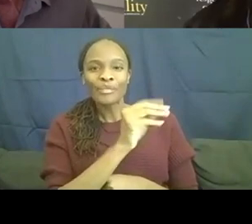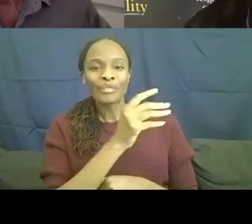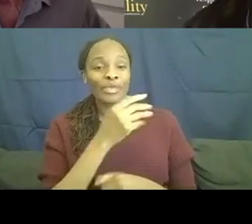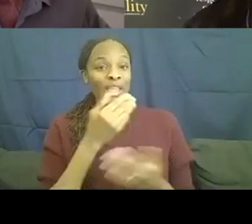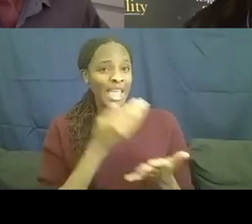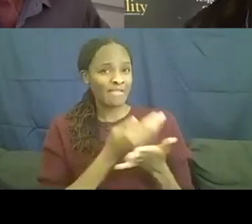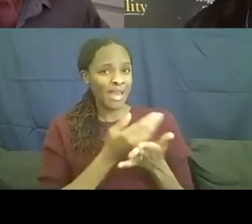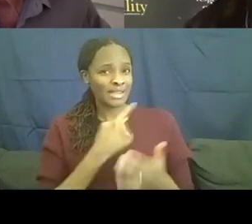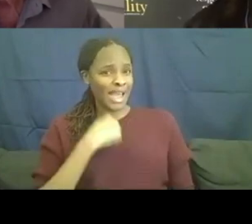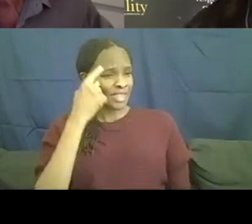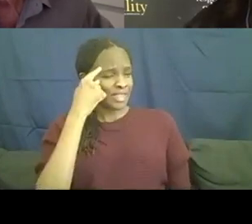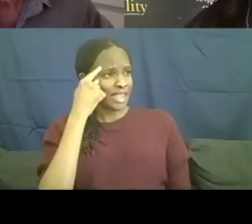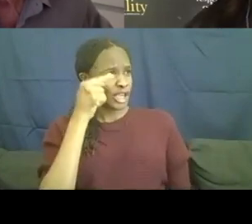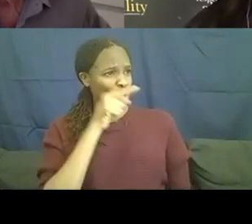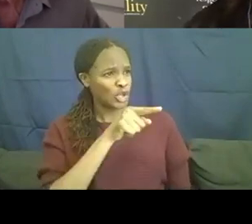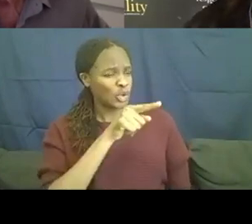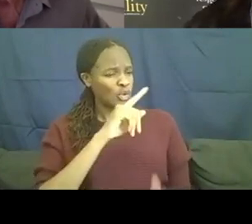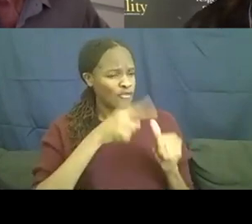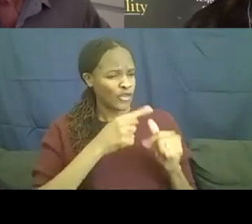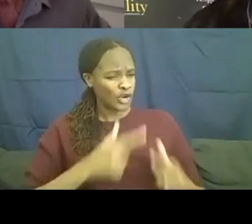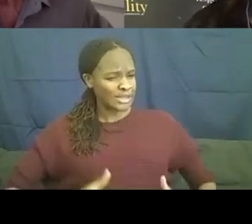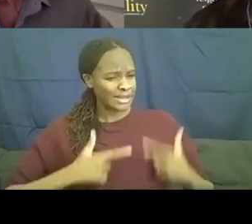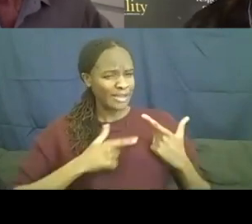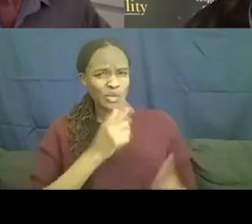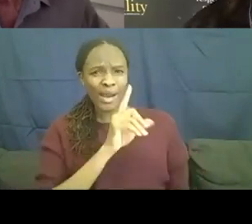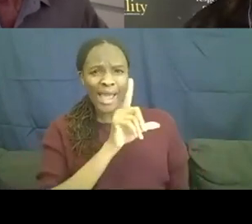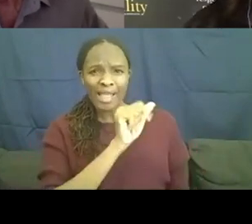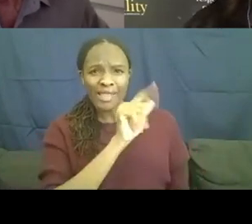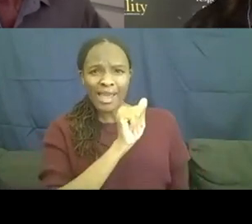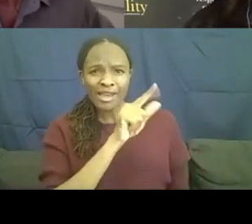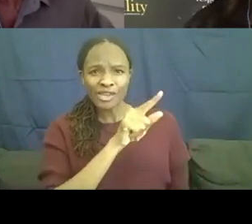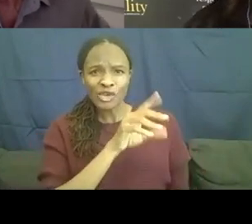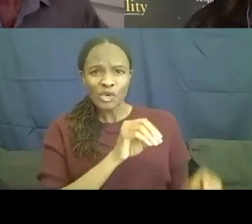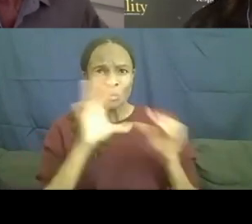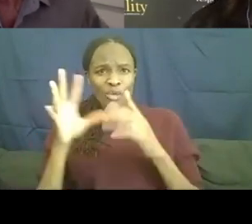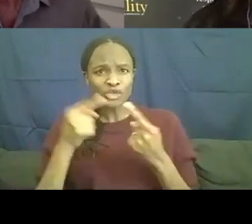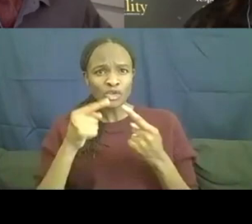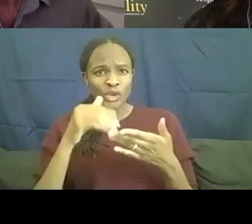originally lived, I think in LA and you've moved to a new city.